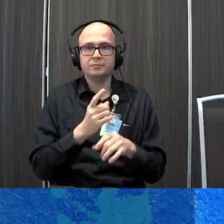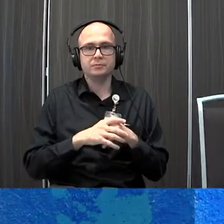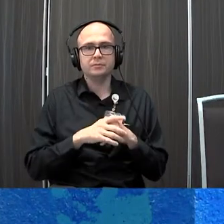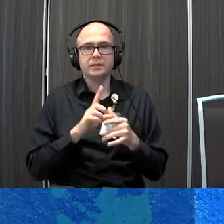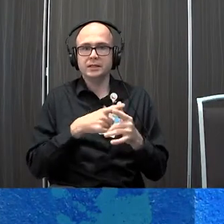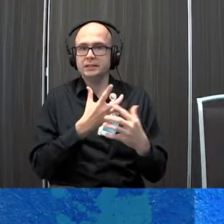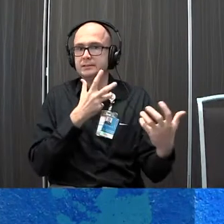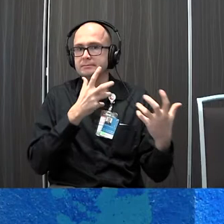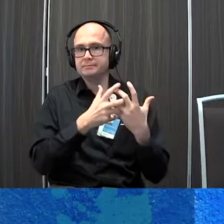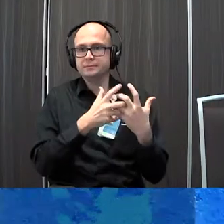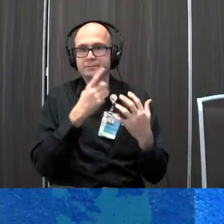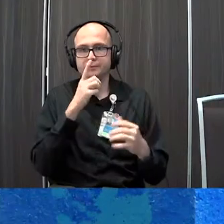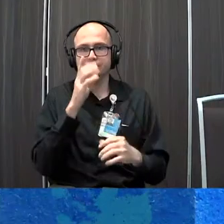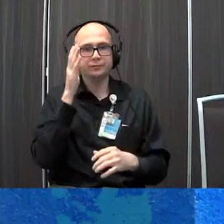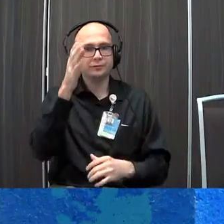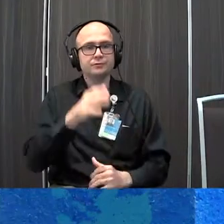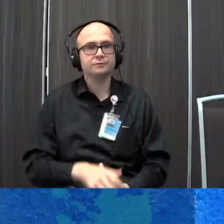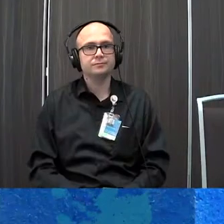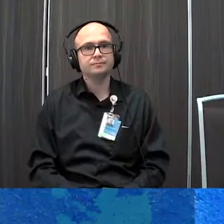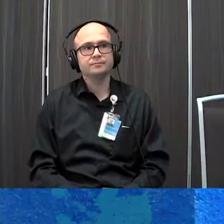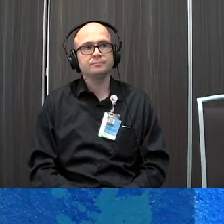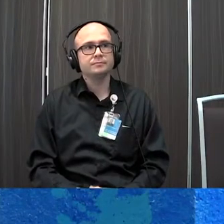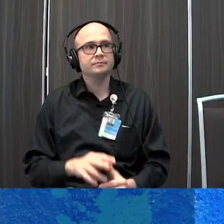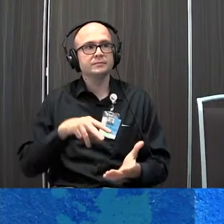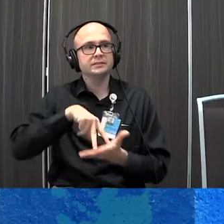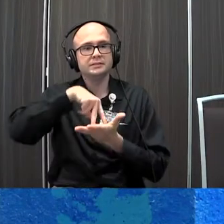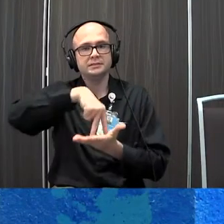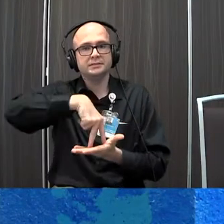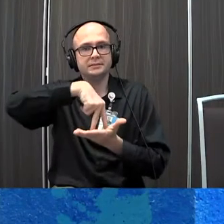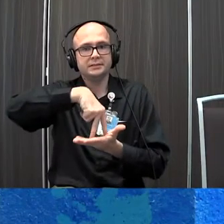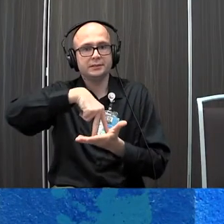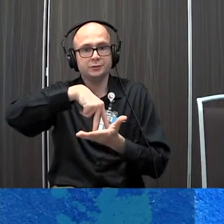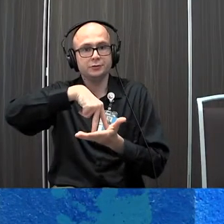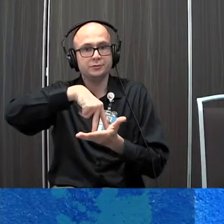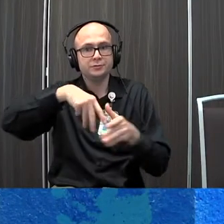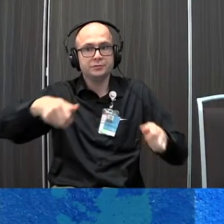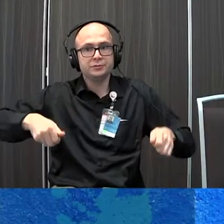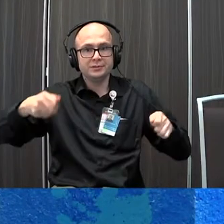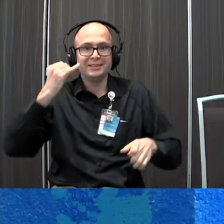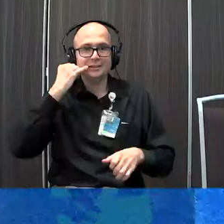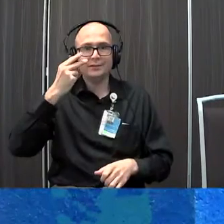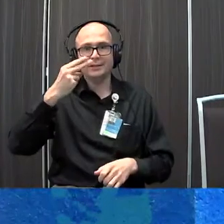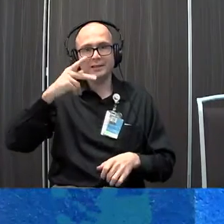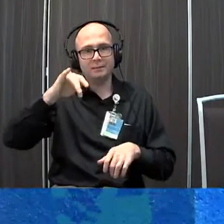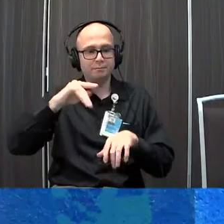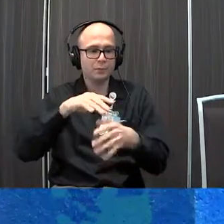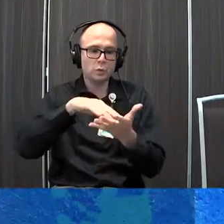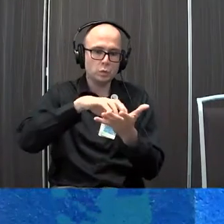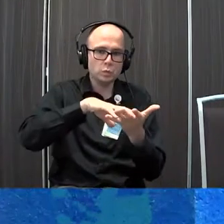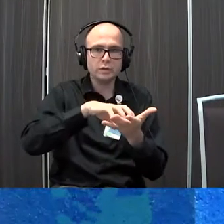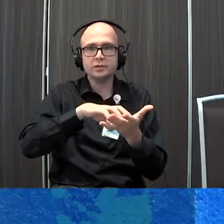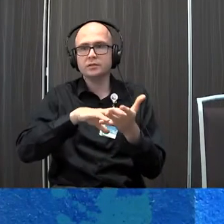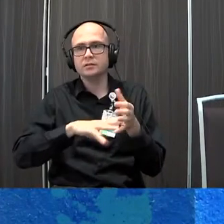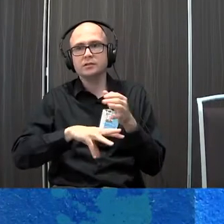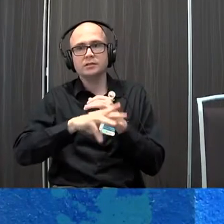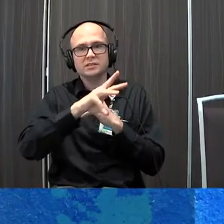independent gait for them for the future the standards if they have any hip instability whatsoever doing static standing 60